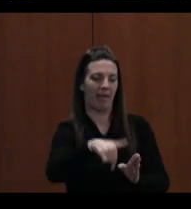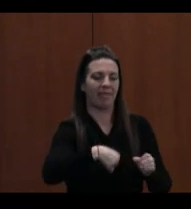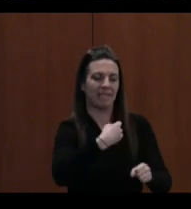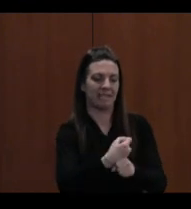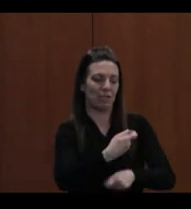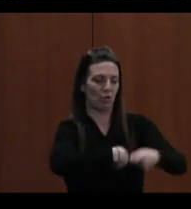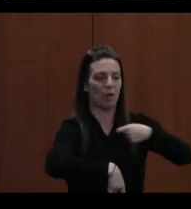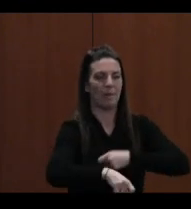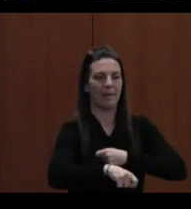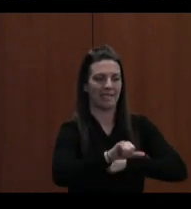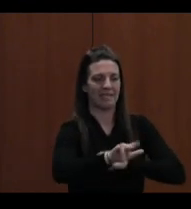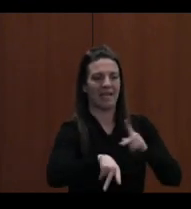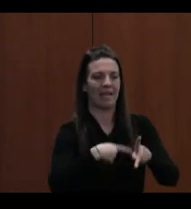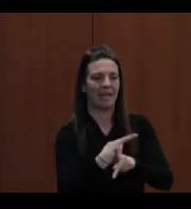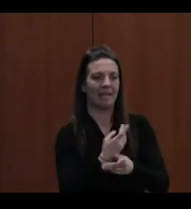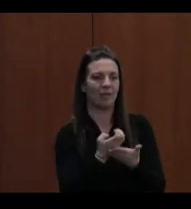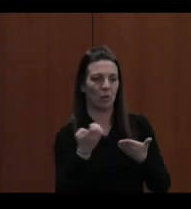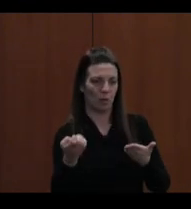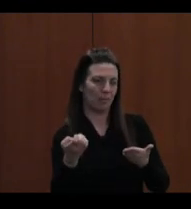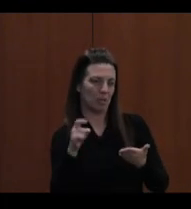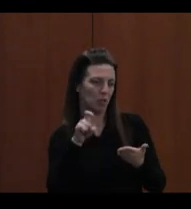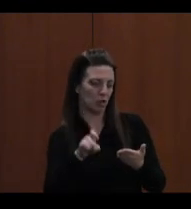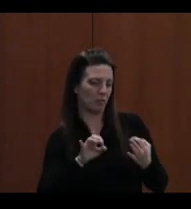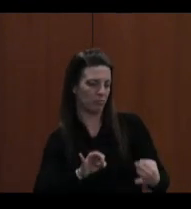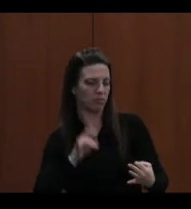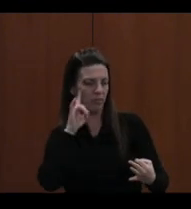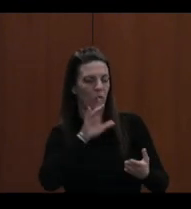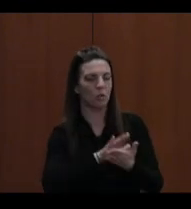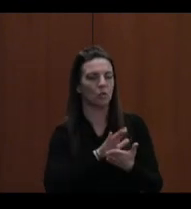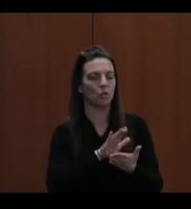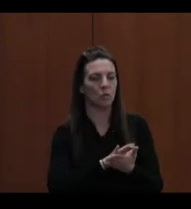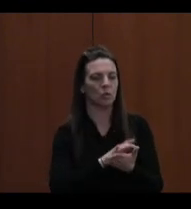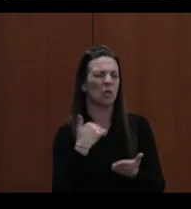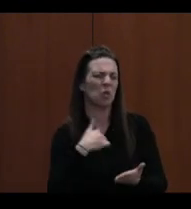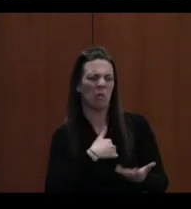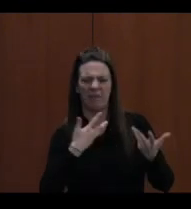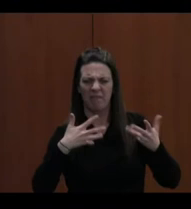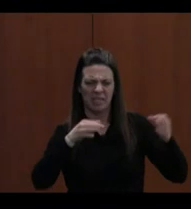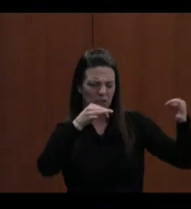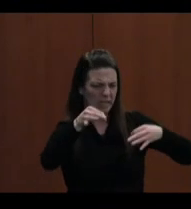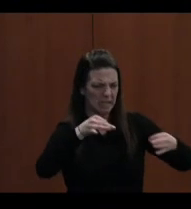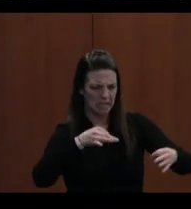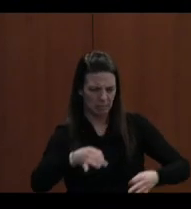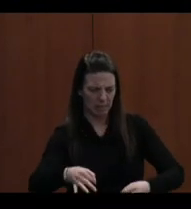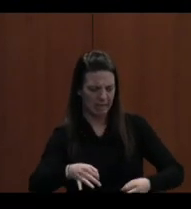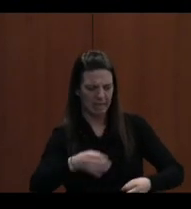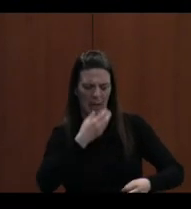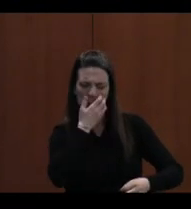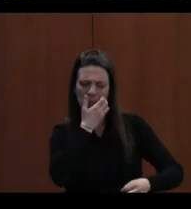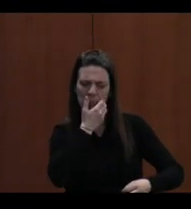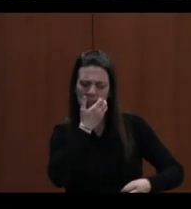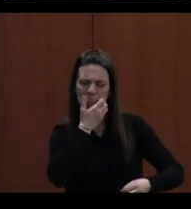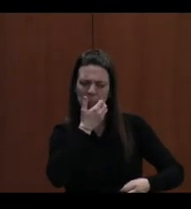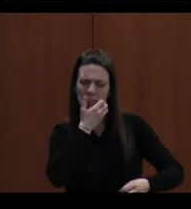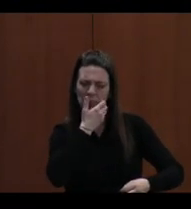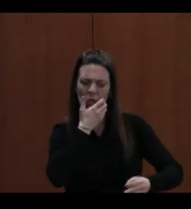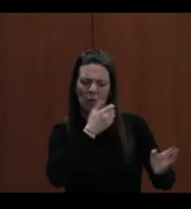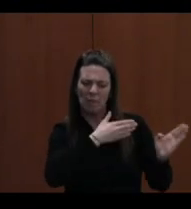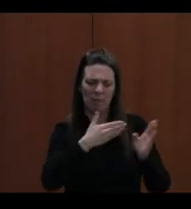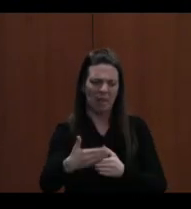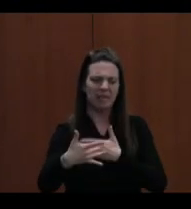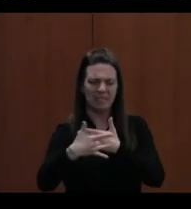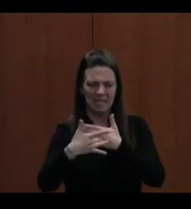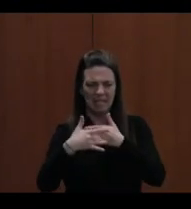that equipment so that that's not a problem at schools. We've already talked about moving some of our technology such as the munis